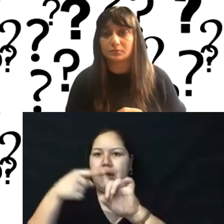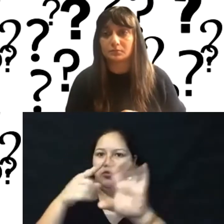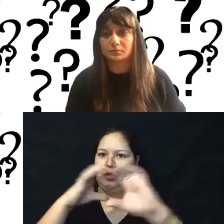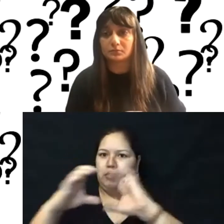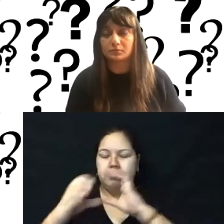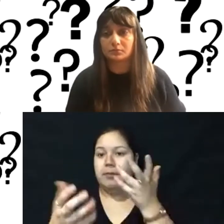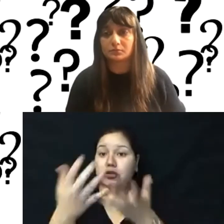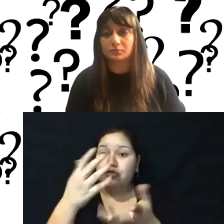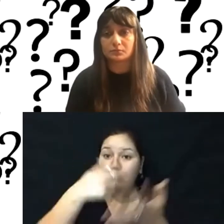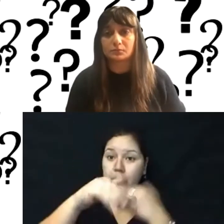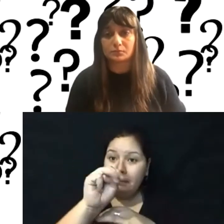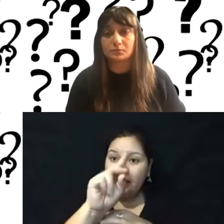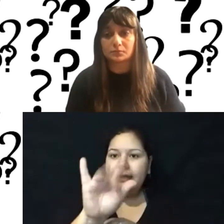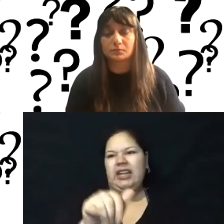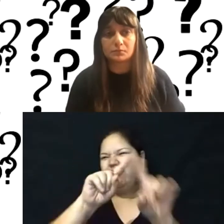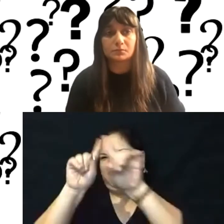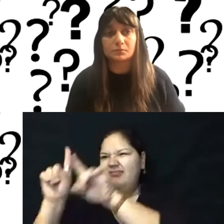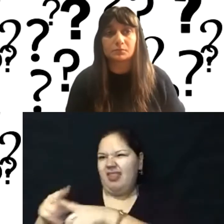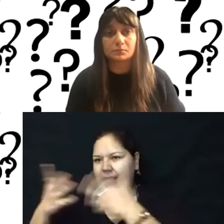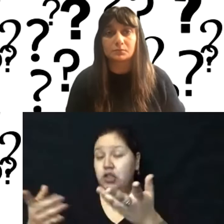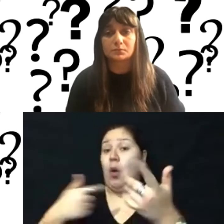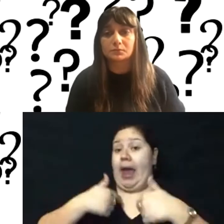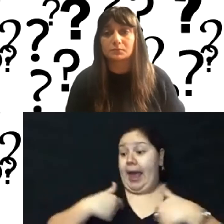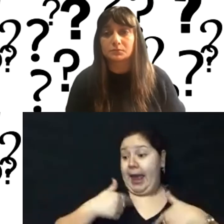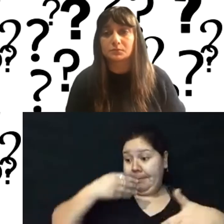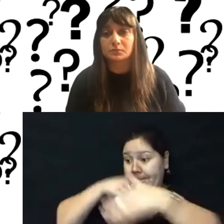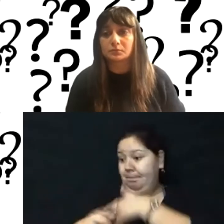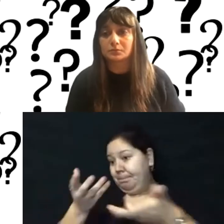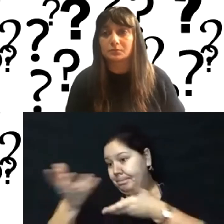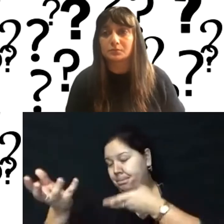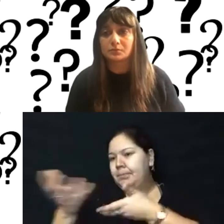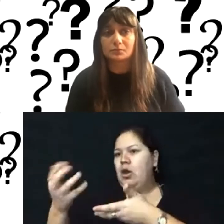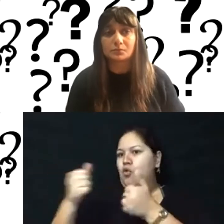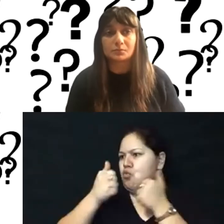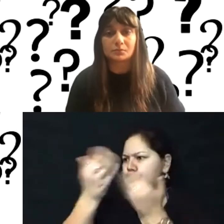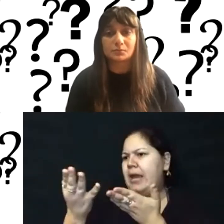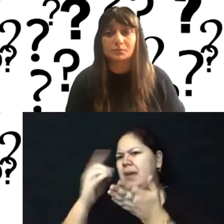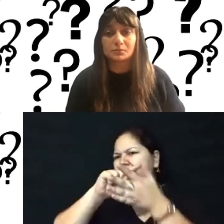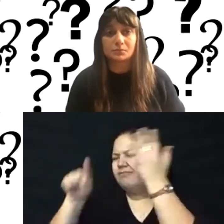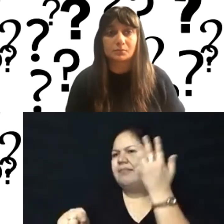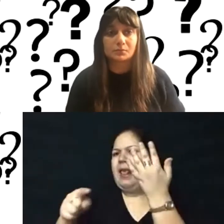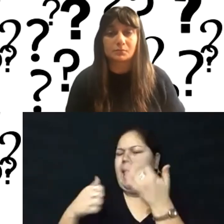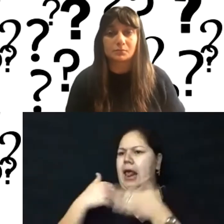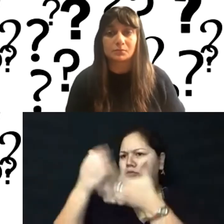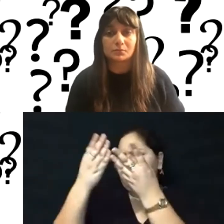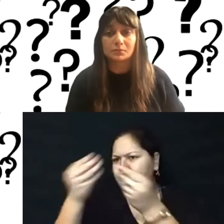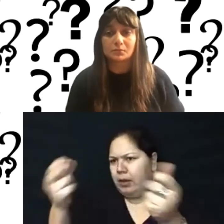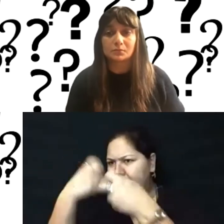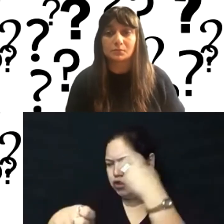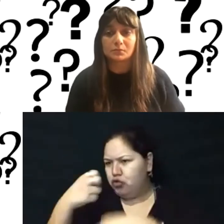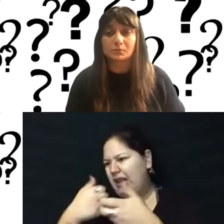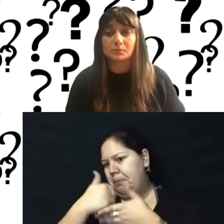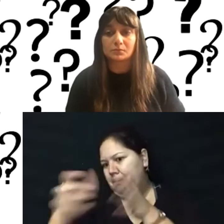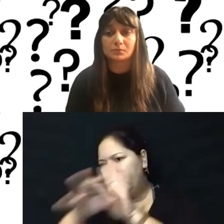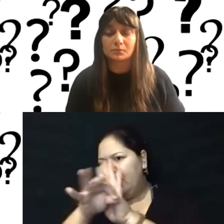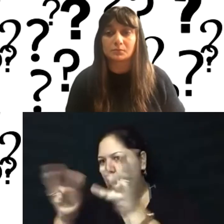so I can kind of come in and recommend and work through that issue of, you know, helping them choose. But I'd say that as a coach, like maybe the